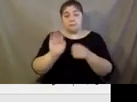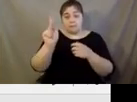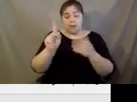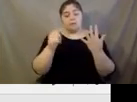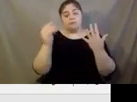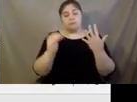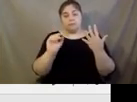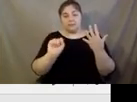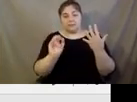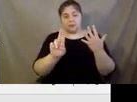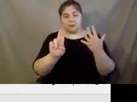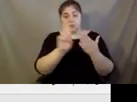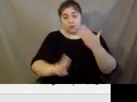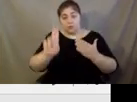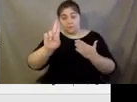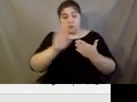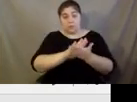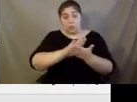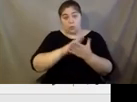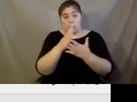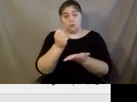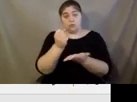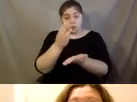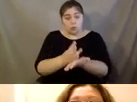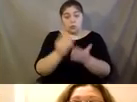School of Social Work, and Touching Hearts at Home.